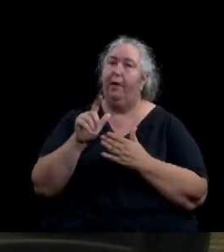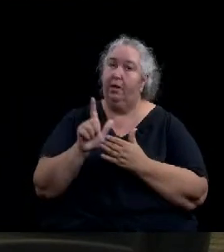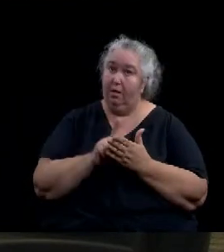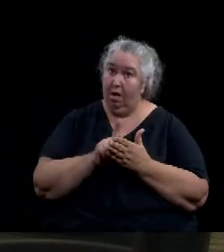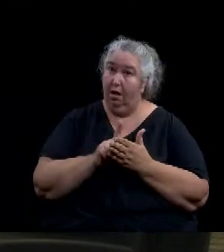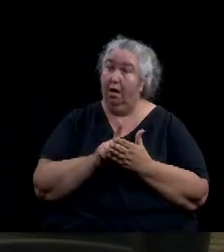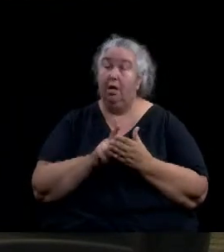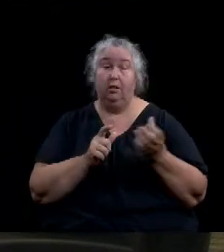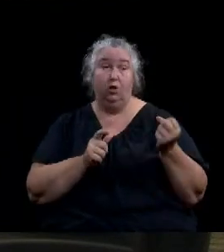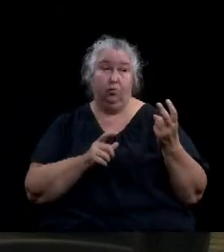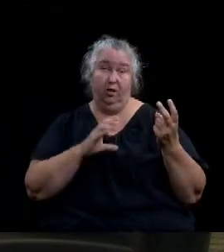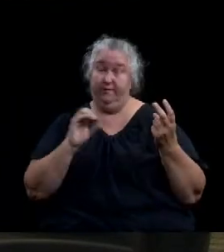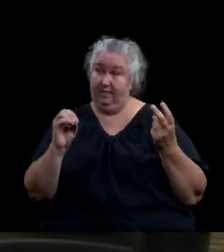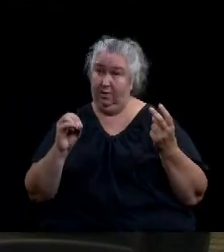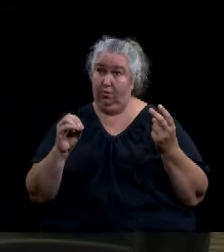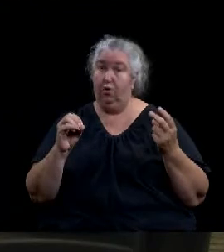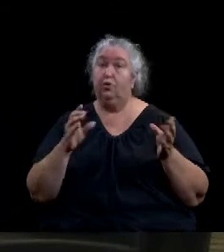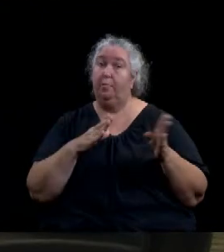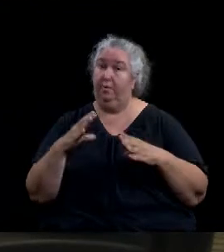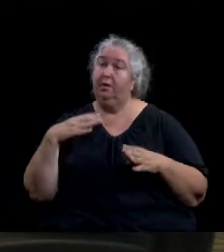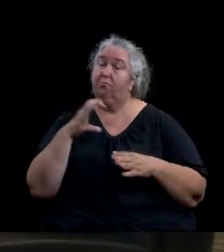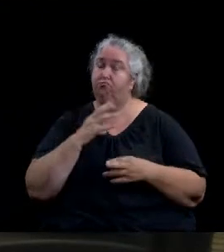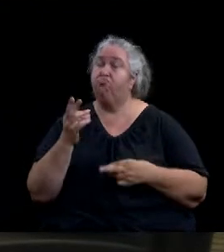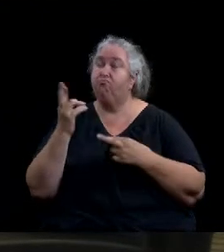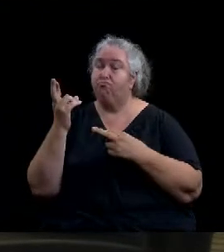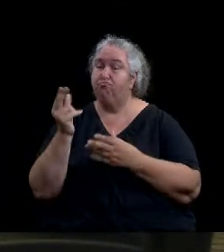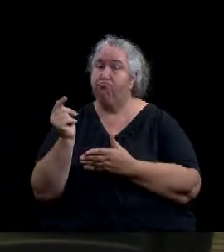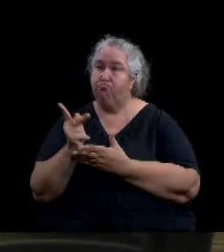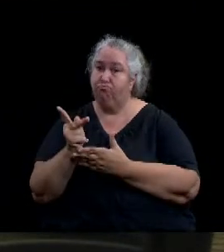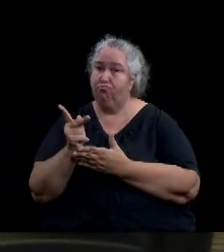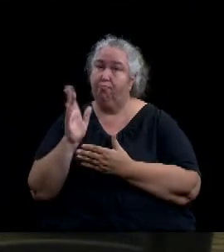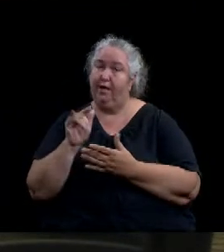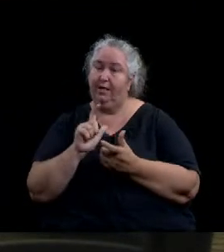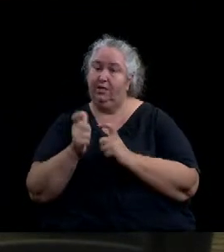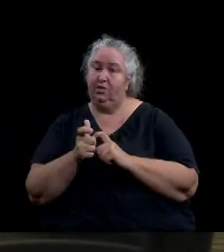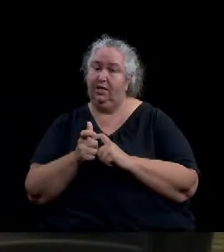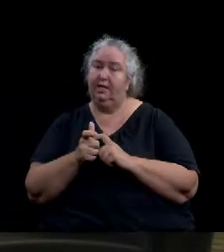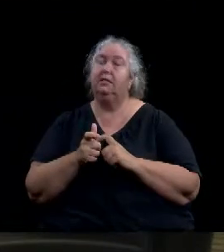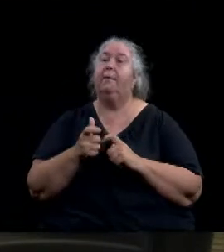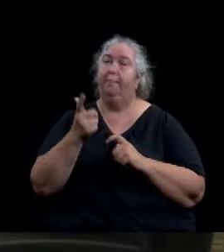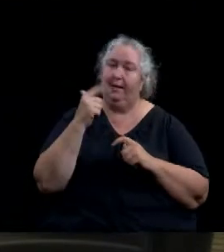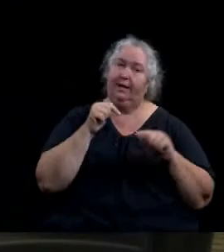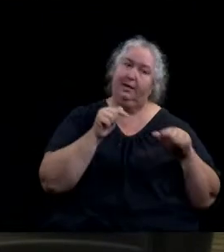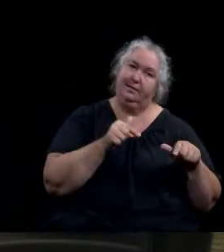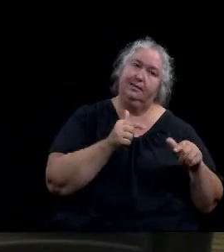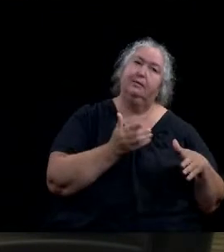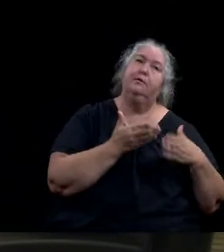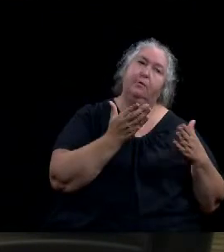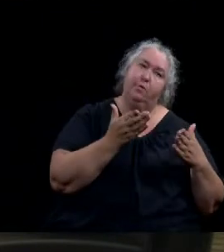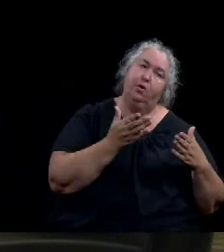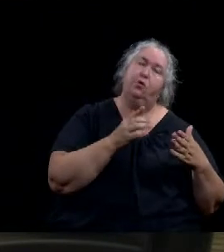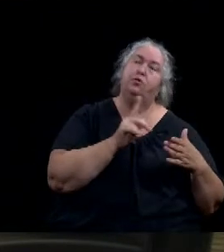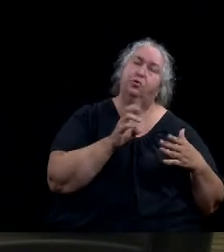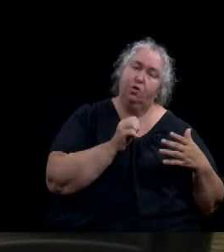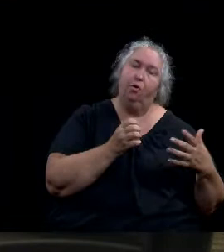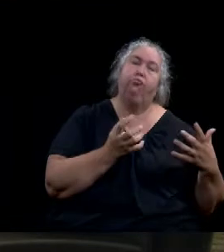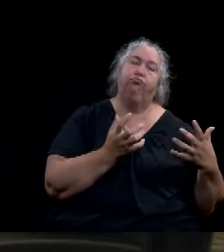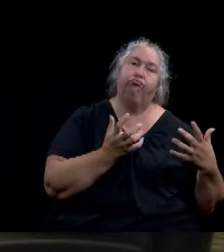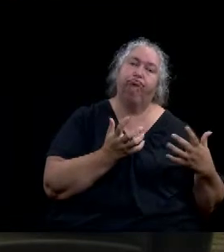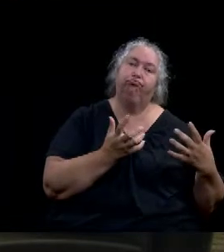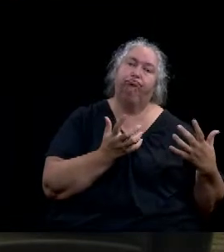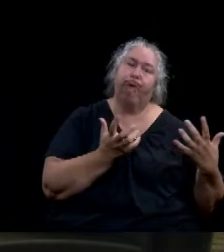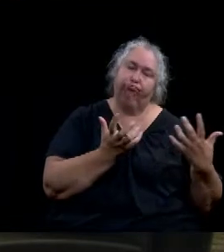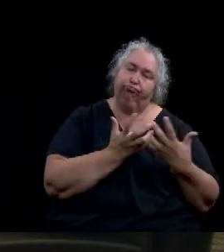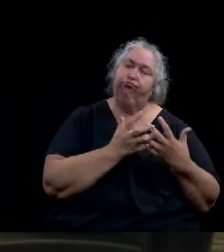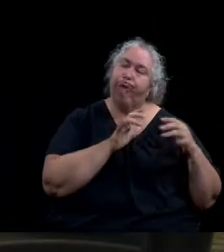of the change based on the following findings. One, proposed zoning is keeping with the landings component of the comprehensive plan. Two, the public infrastructure is adequate for